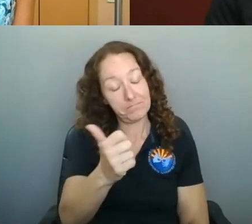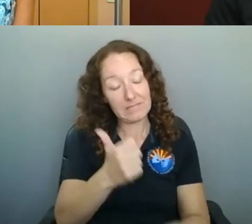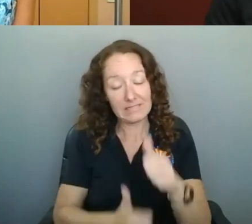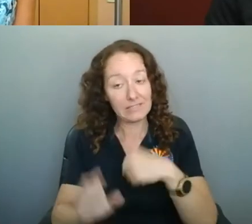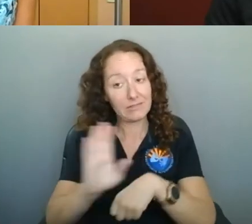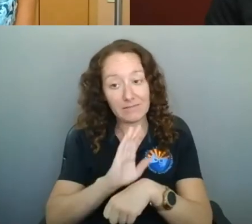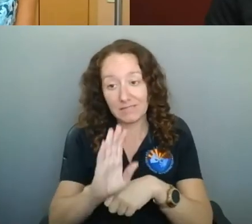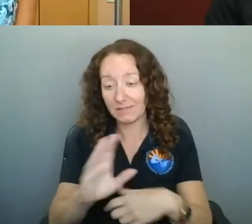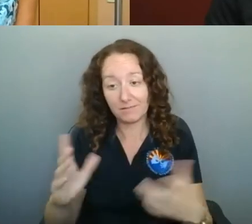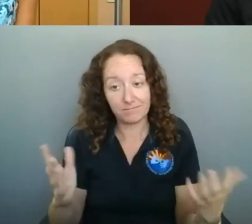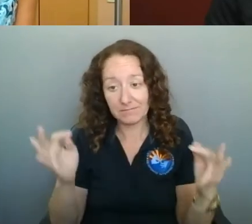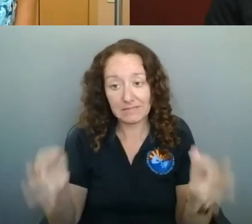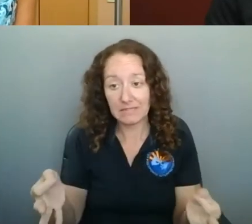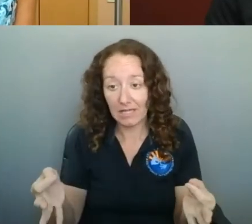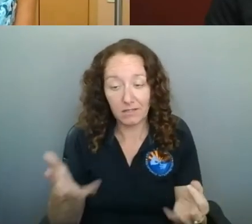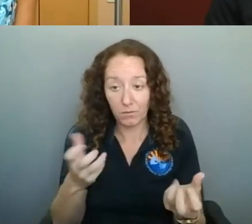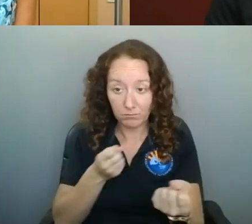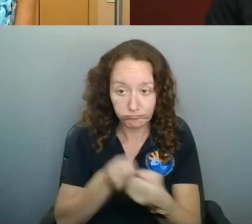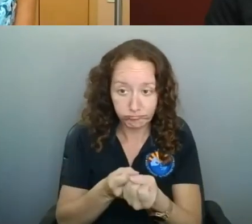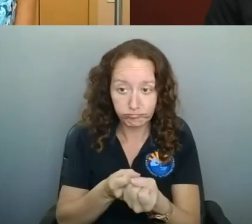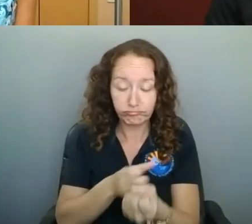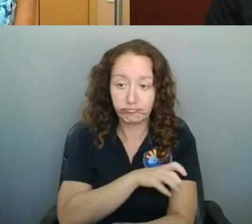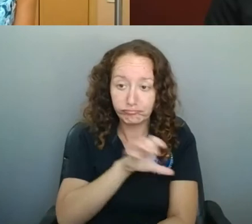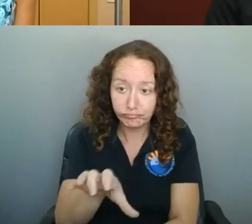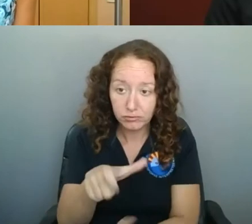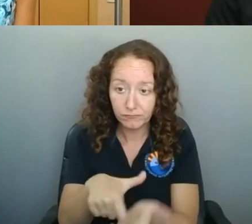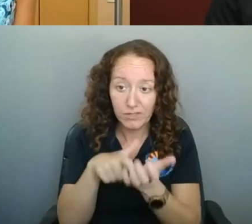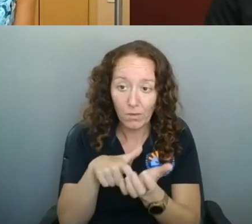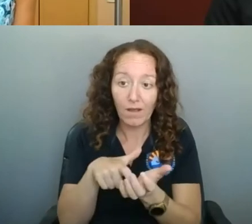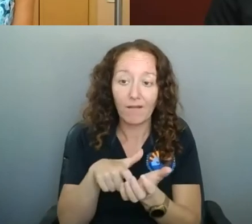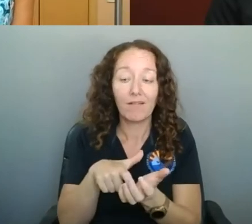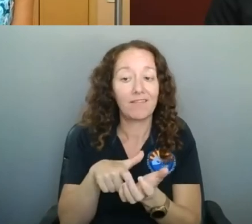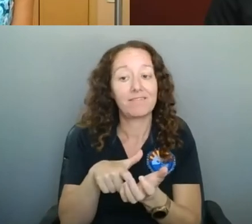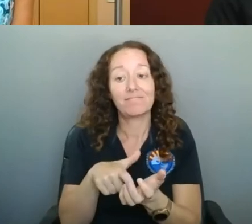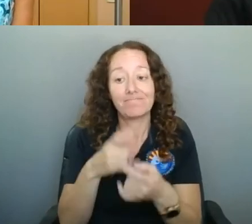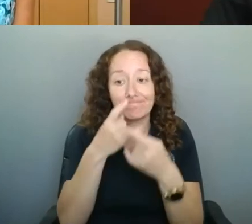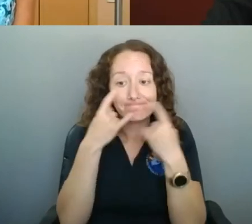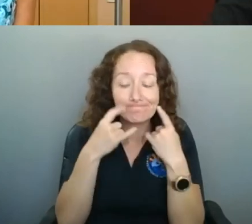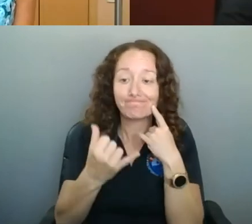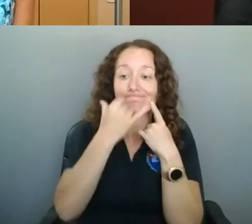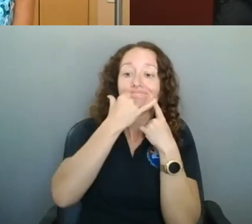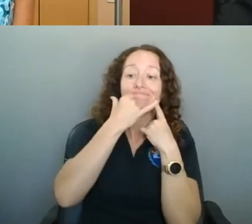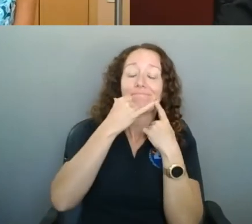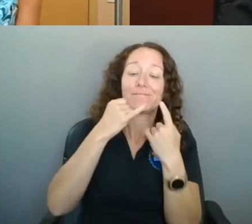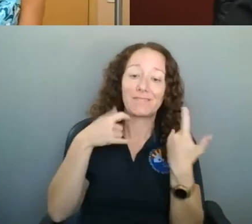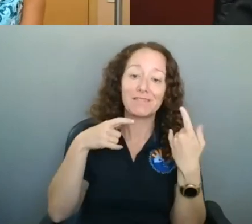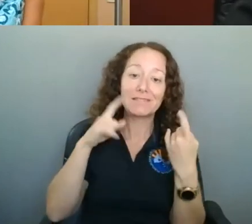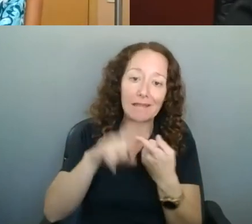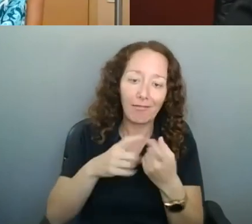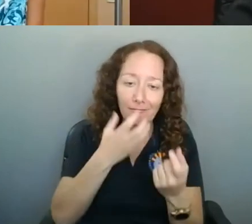not eating or drinking, that's up to you. I would probably suggest that you'd not get into that one either.